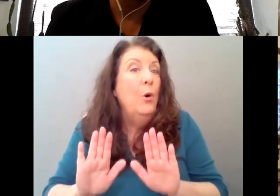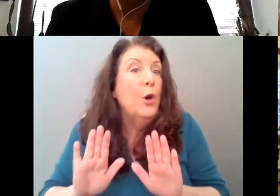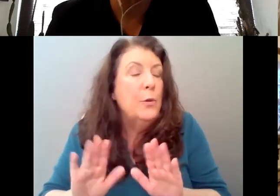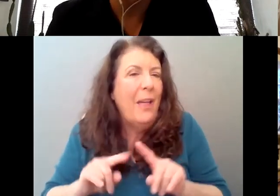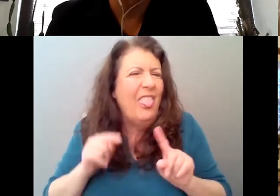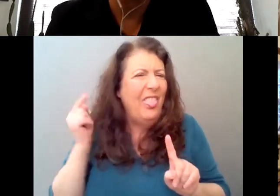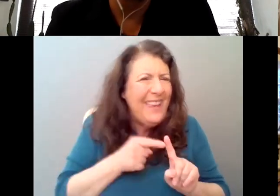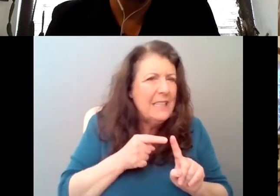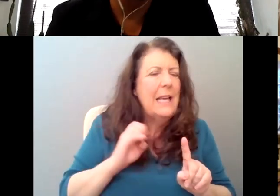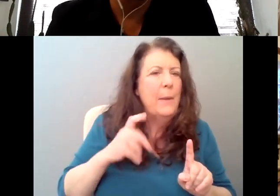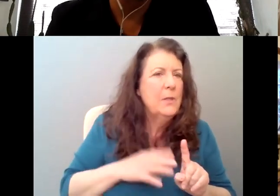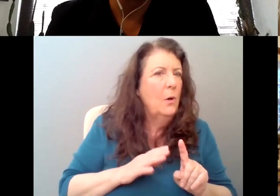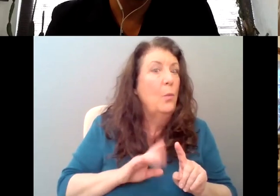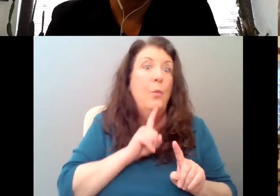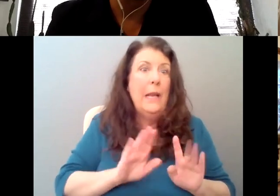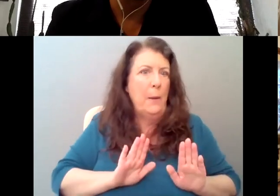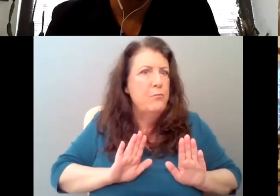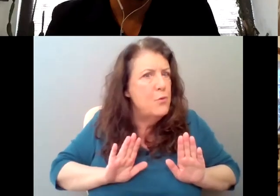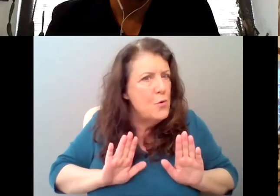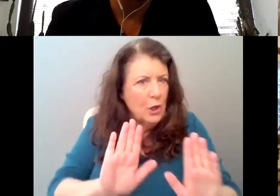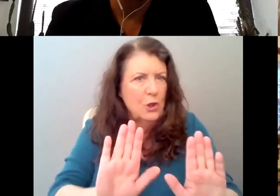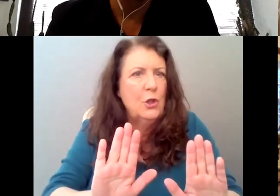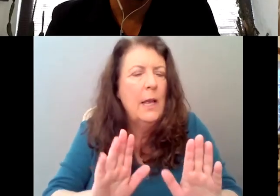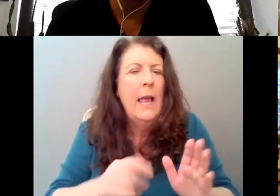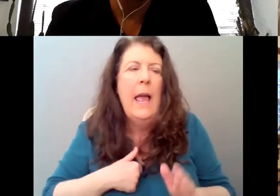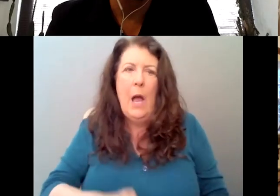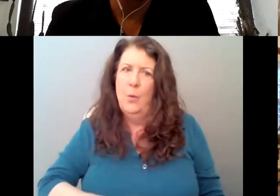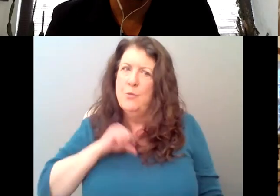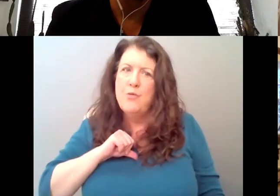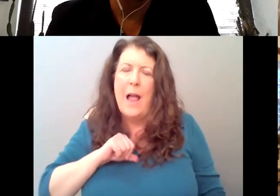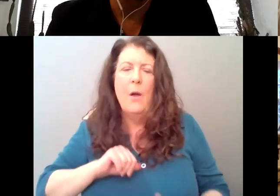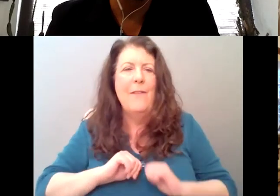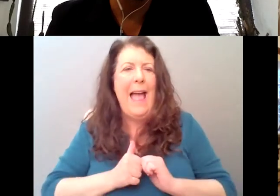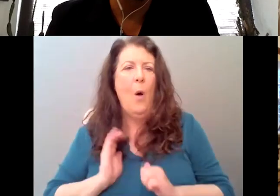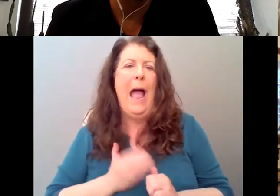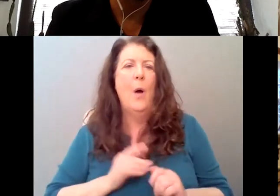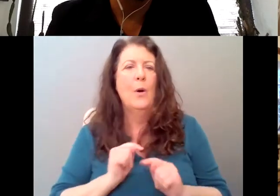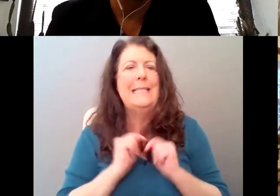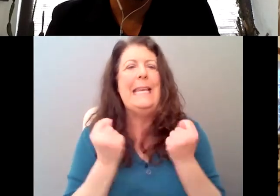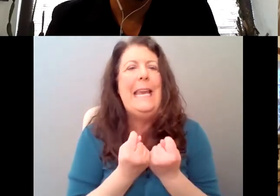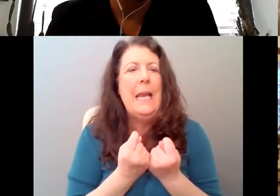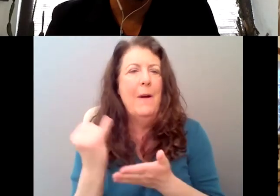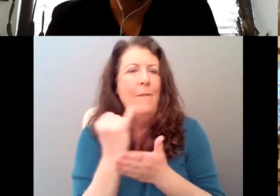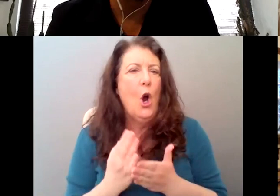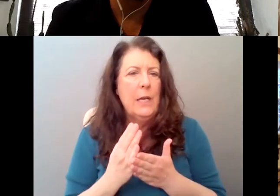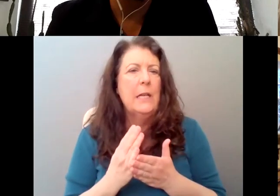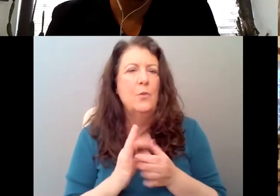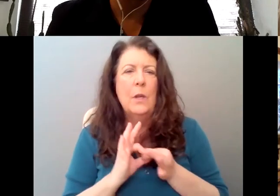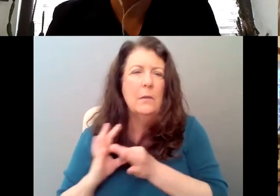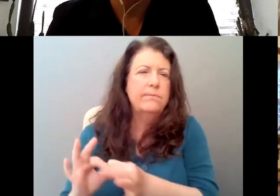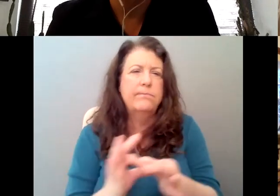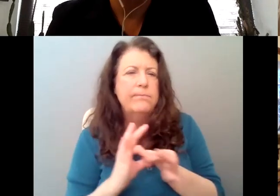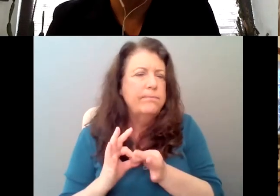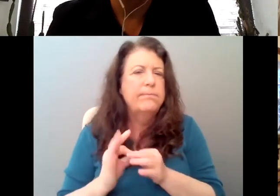episode? And, and I was so, um, proud of the way that this team of artists came together to, to make this thing happen.